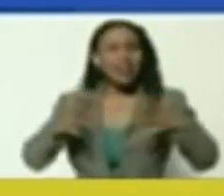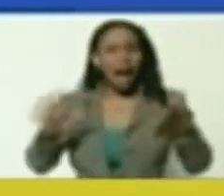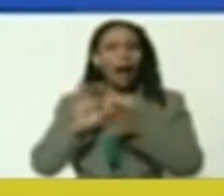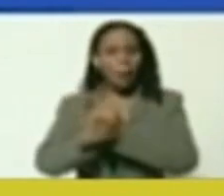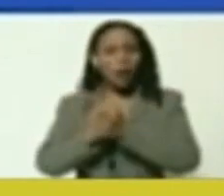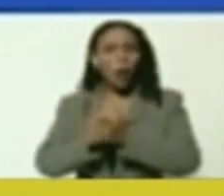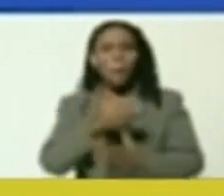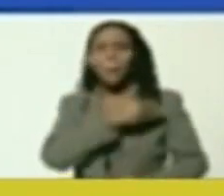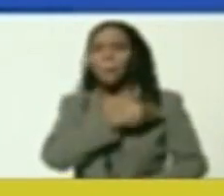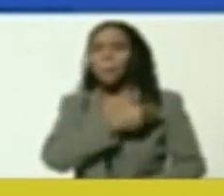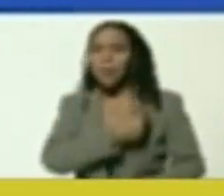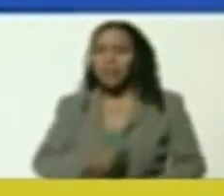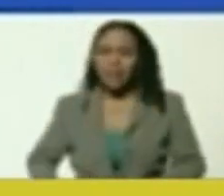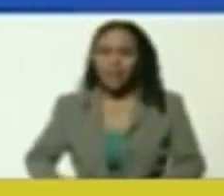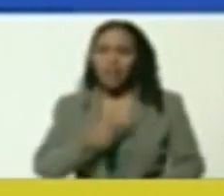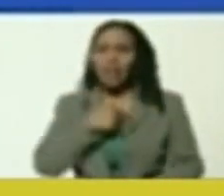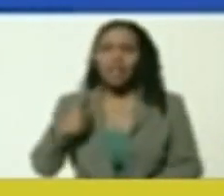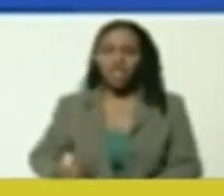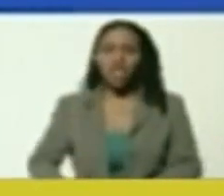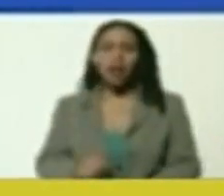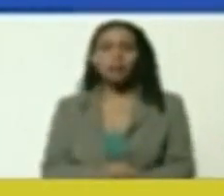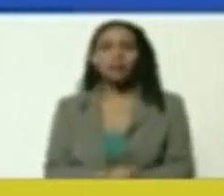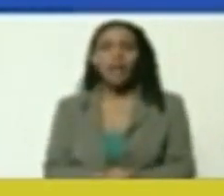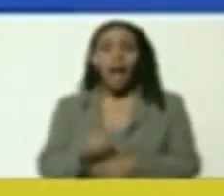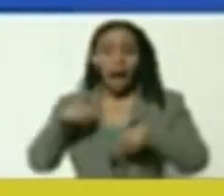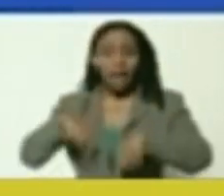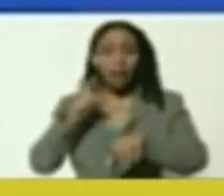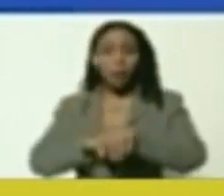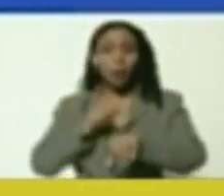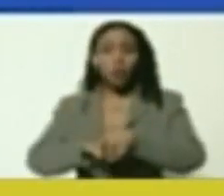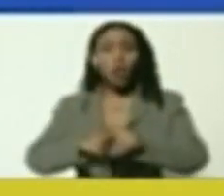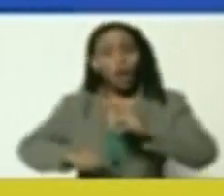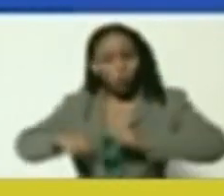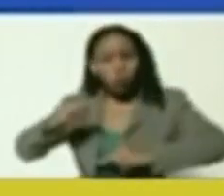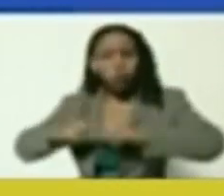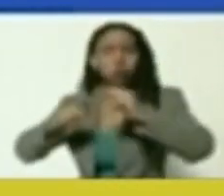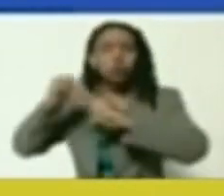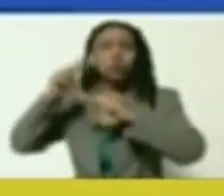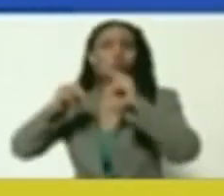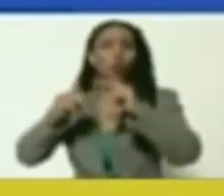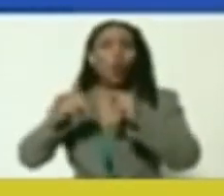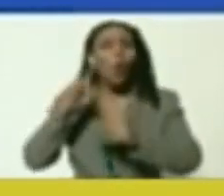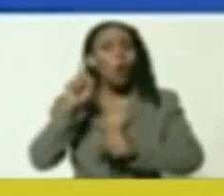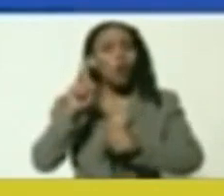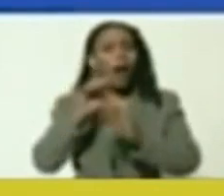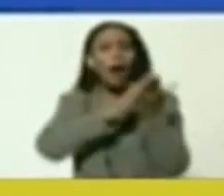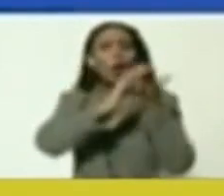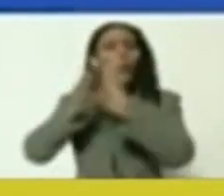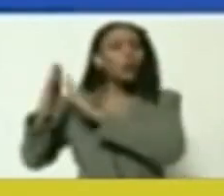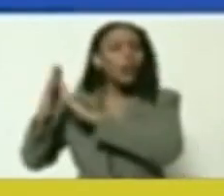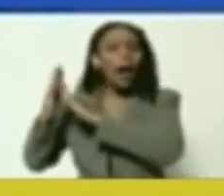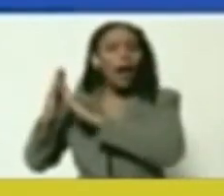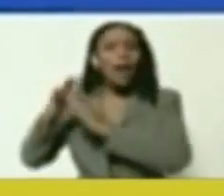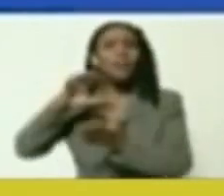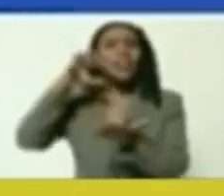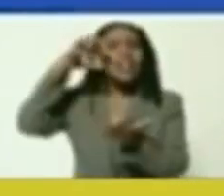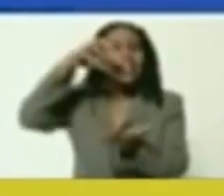our friend, president, of the People's Republic of China. It is the moment to build,